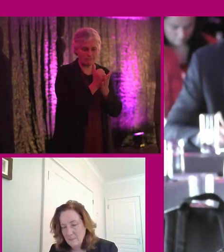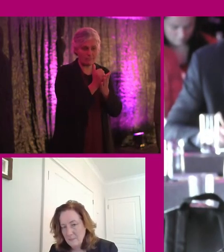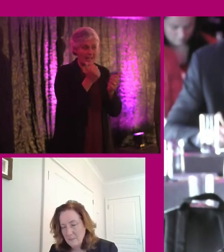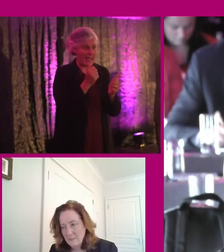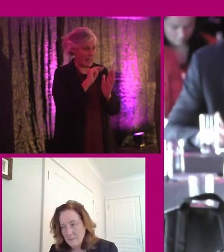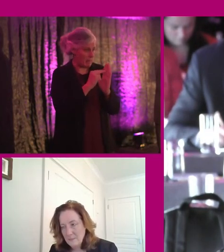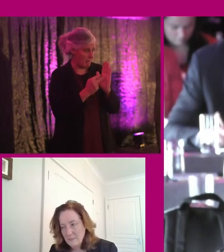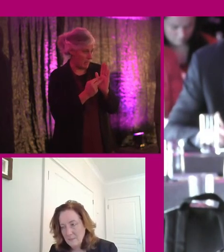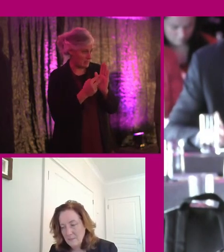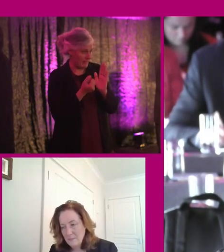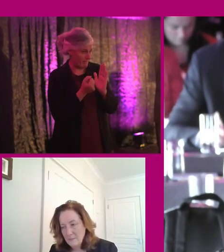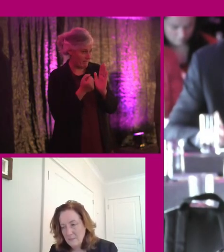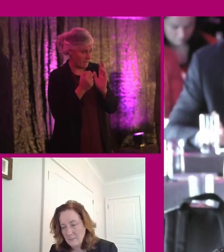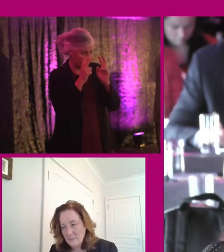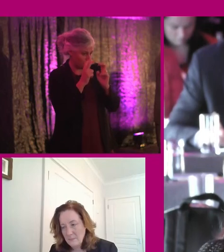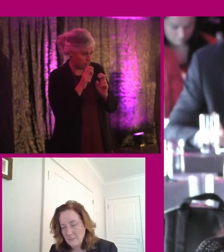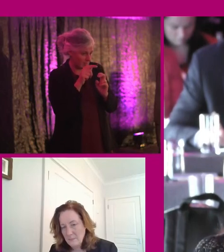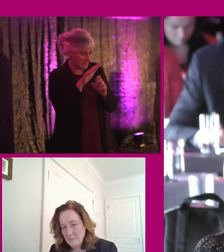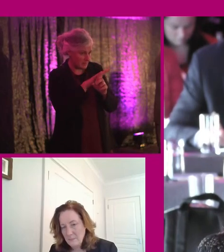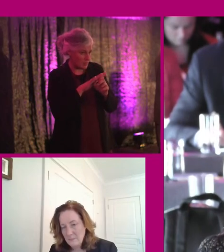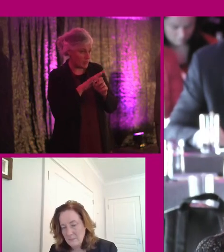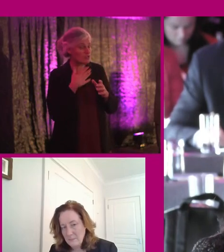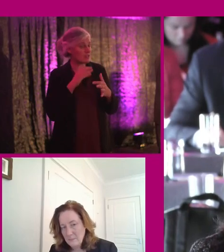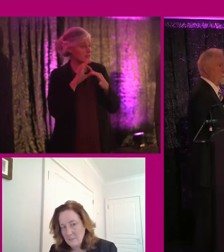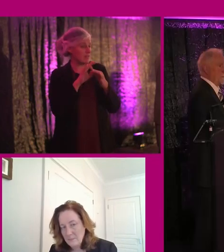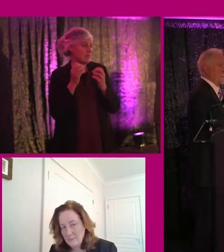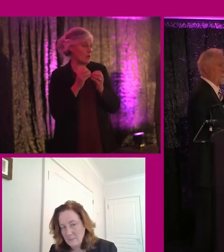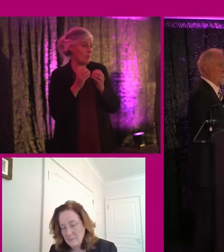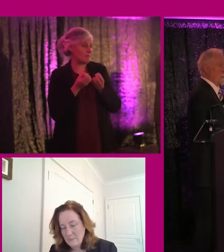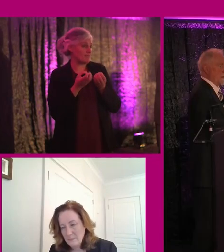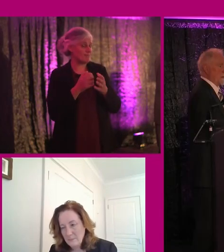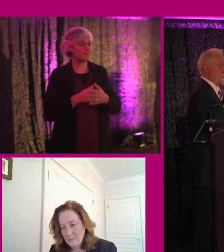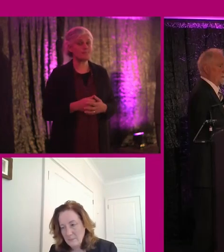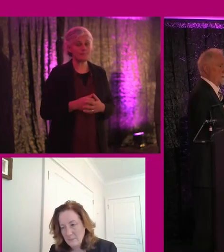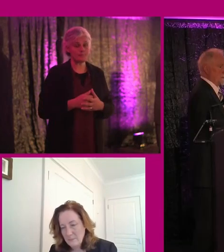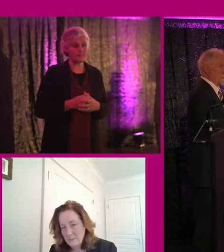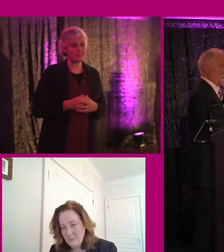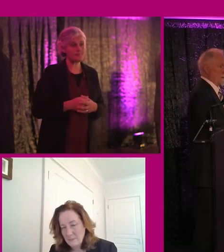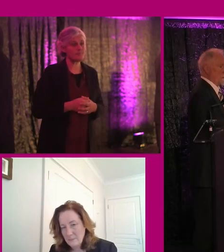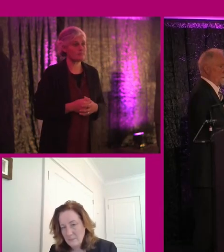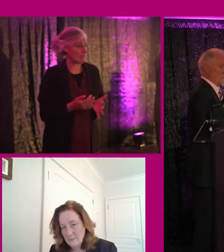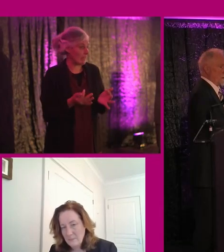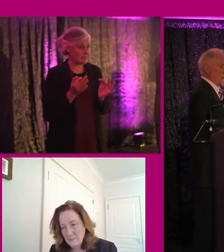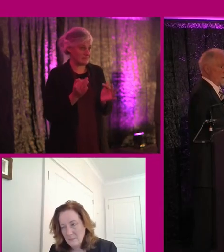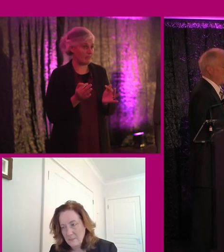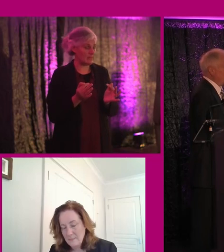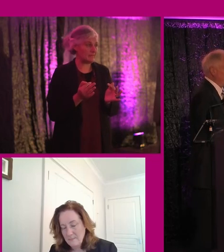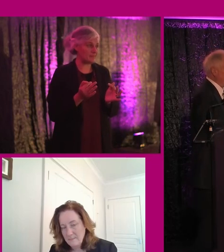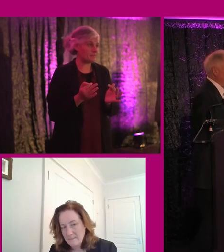plans to look at this? So it's just a related comment. Yeah, it definitely came up.